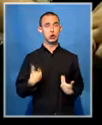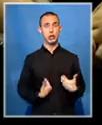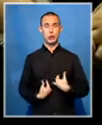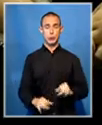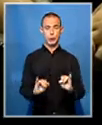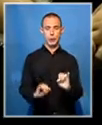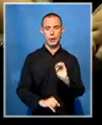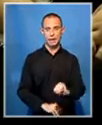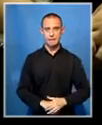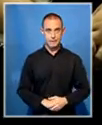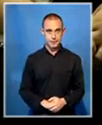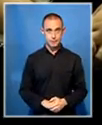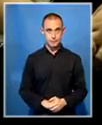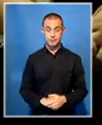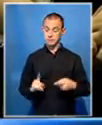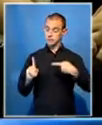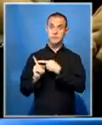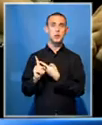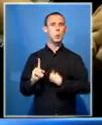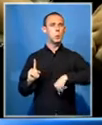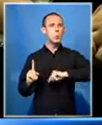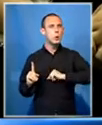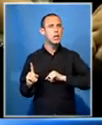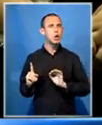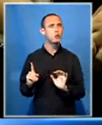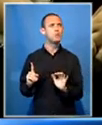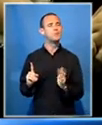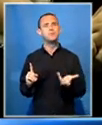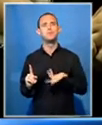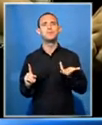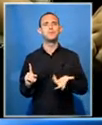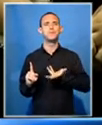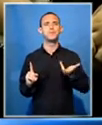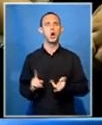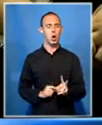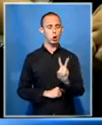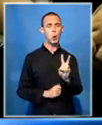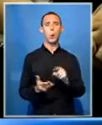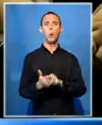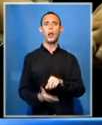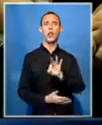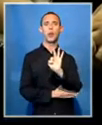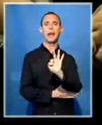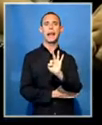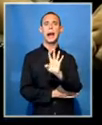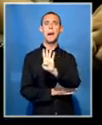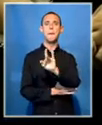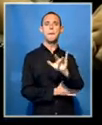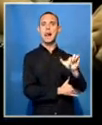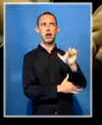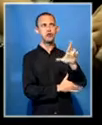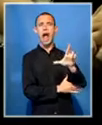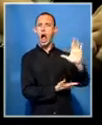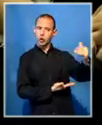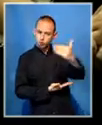alight. We've had to at least find, I mean, find 2.3 billion rand through reprioritization,